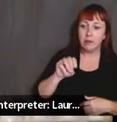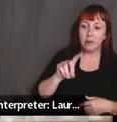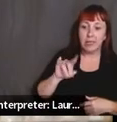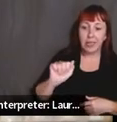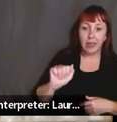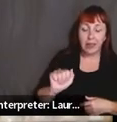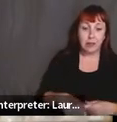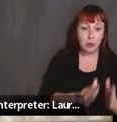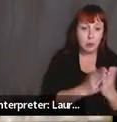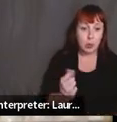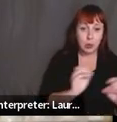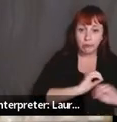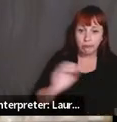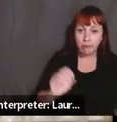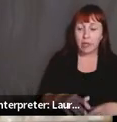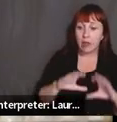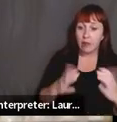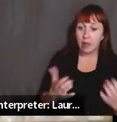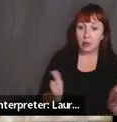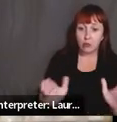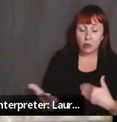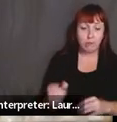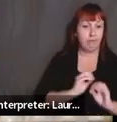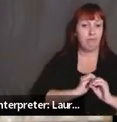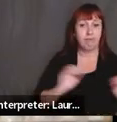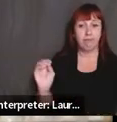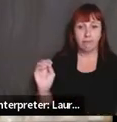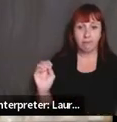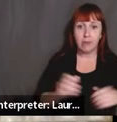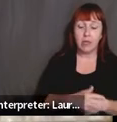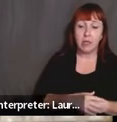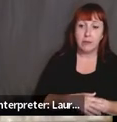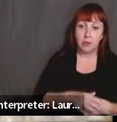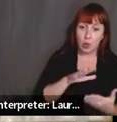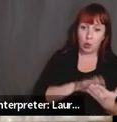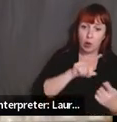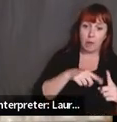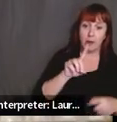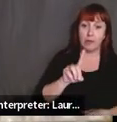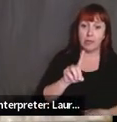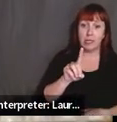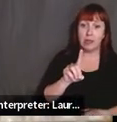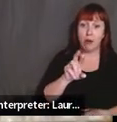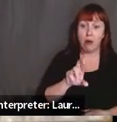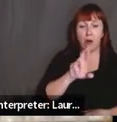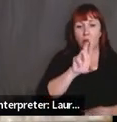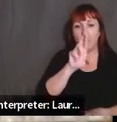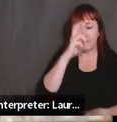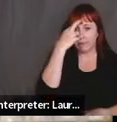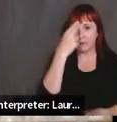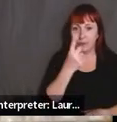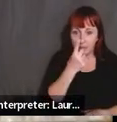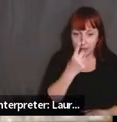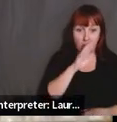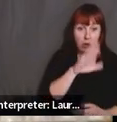definitely not in books and especially not in the classrooms. We would never really learn about Dominican Republic at all. And then when